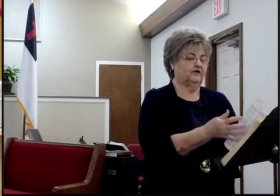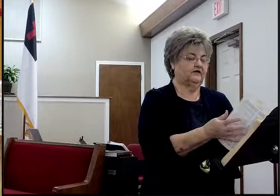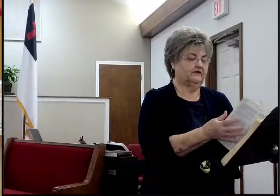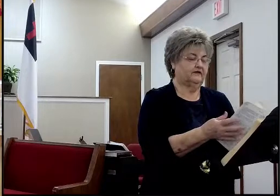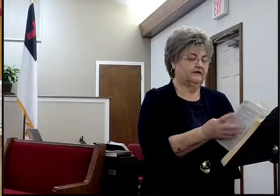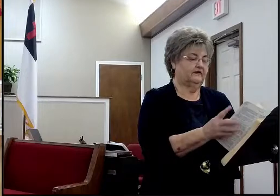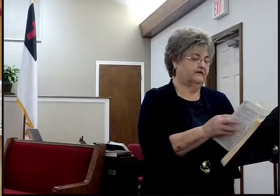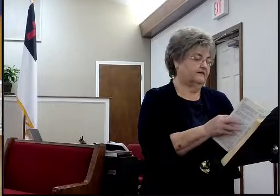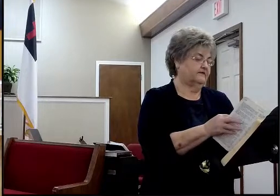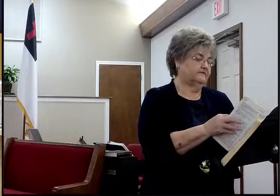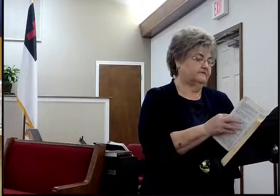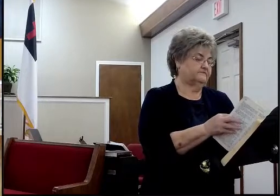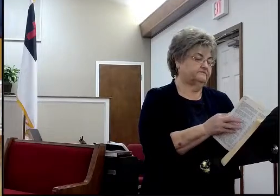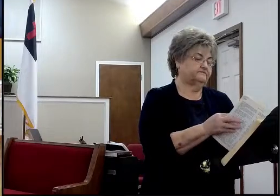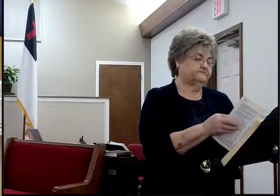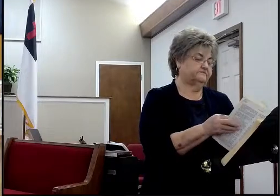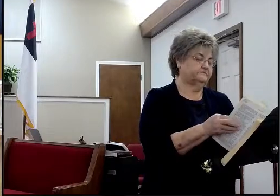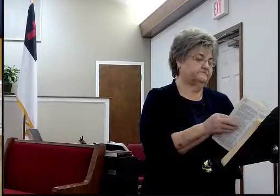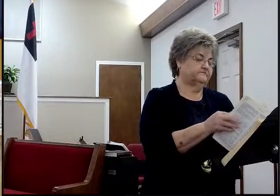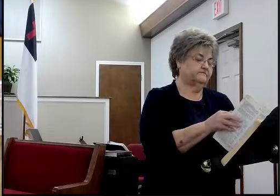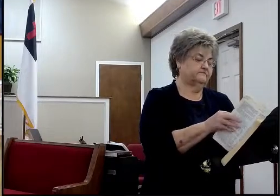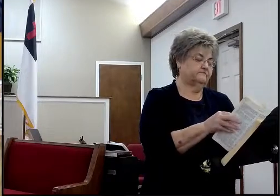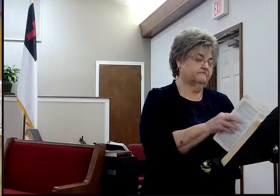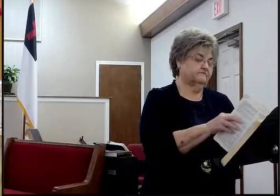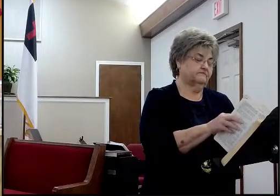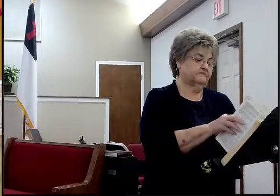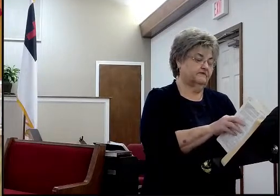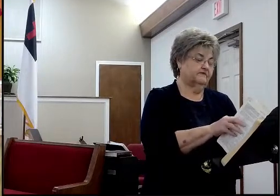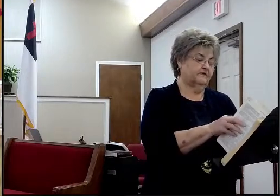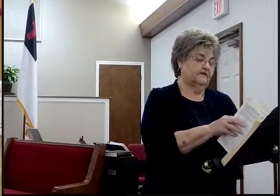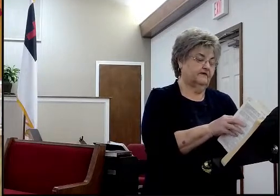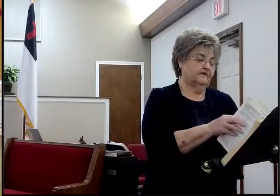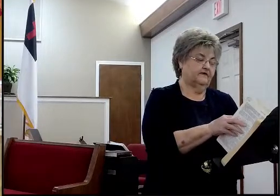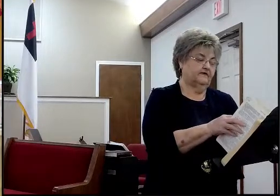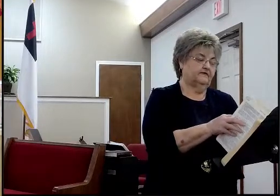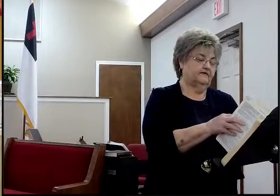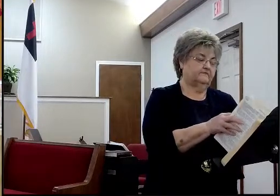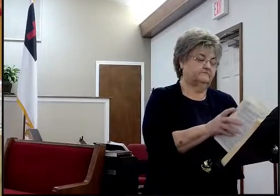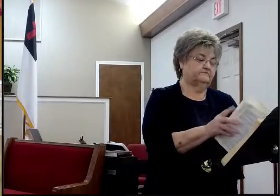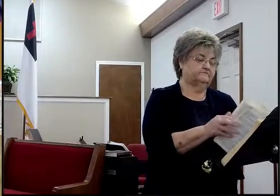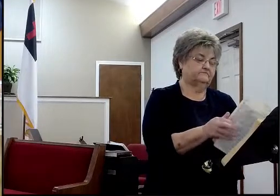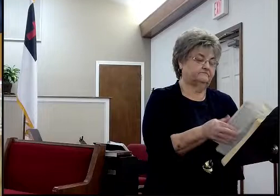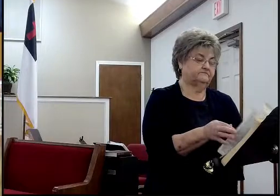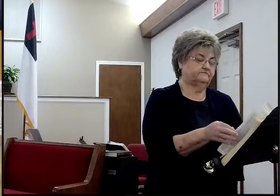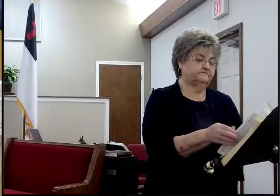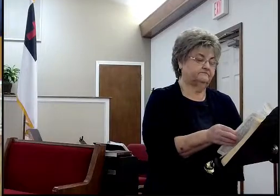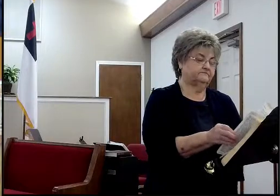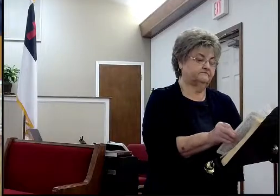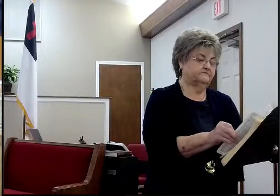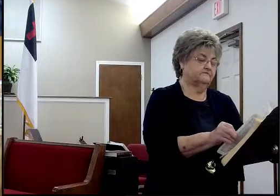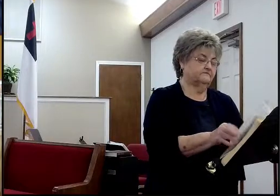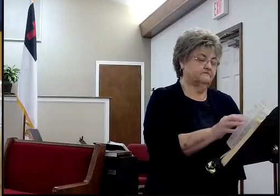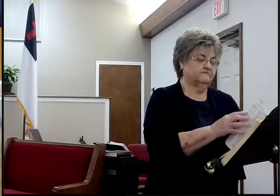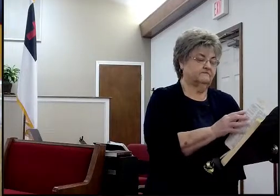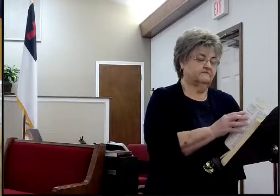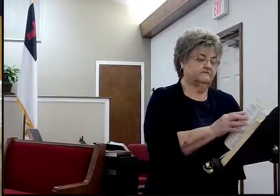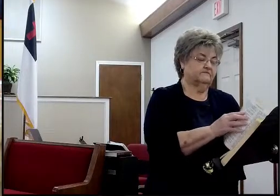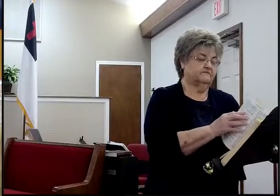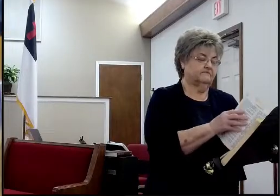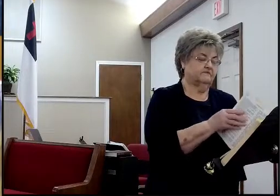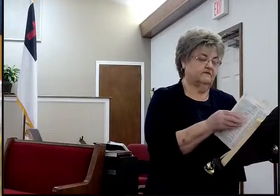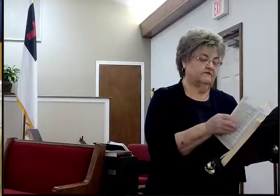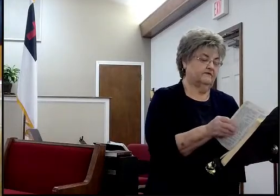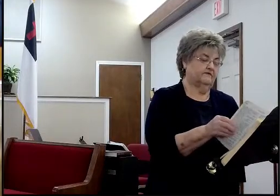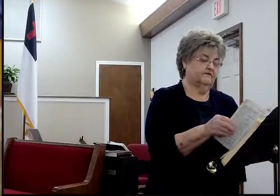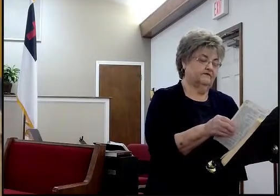nature of we want to try to keep our services to a certain length of time. And so we'll be doing some special things this morning during the announcement period, which